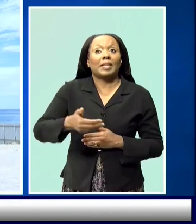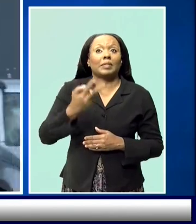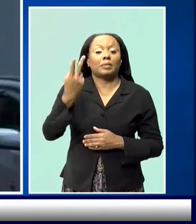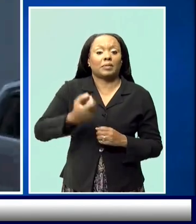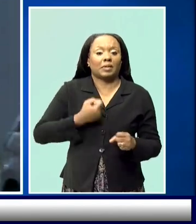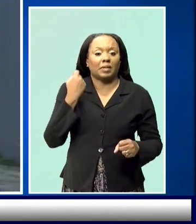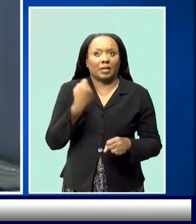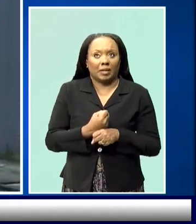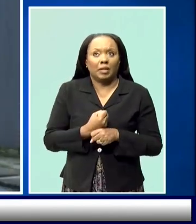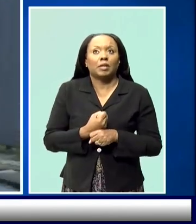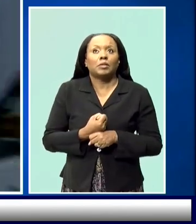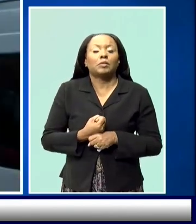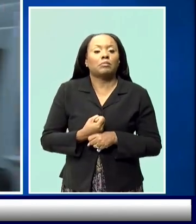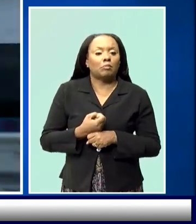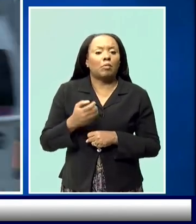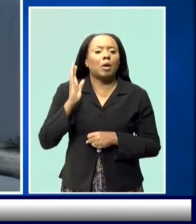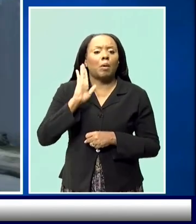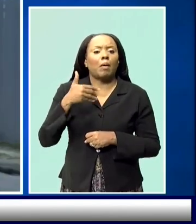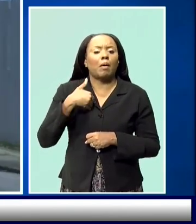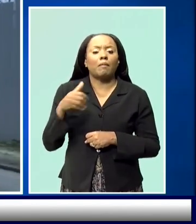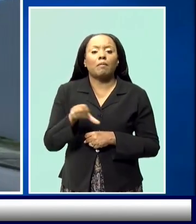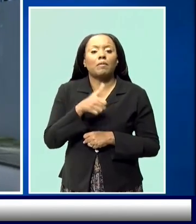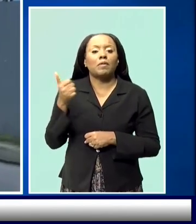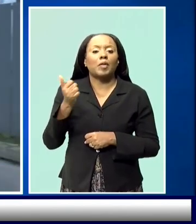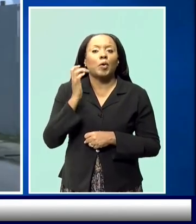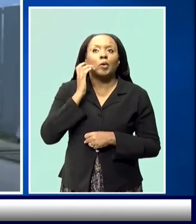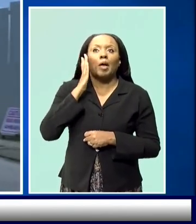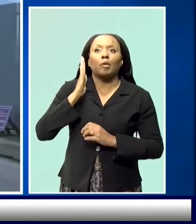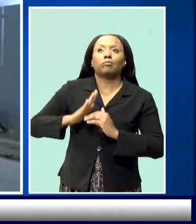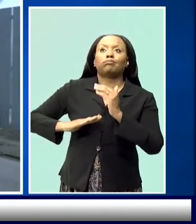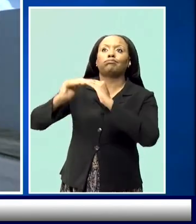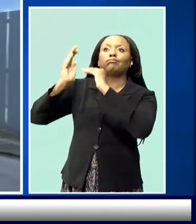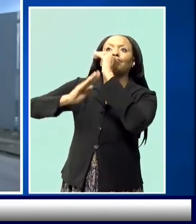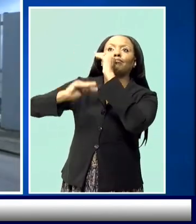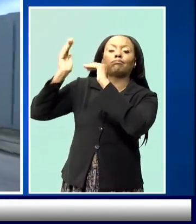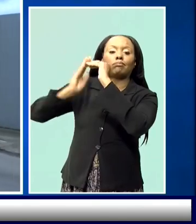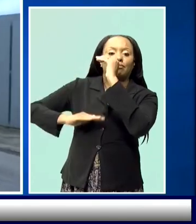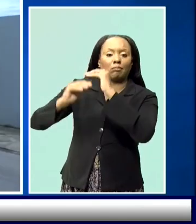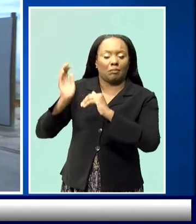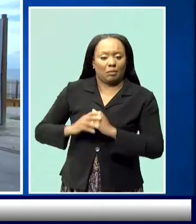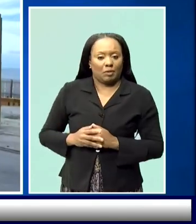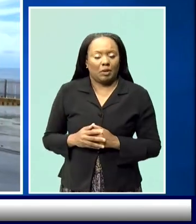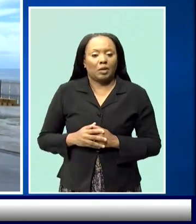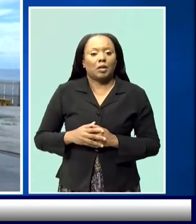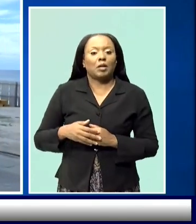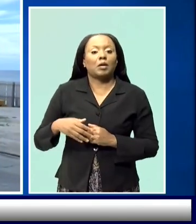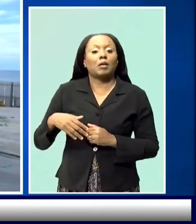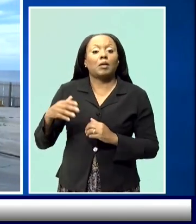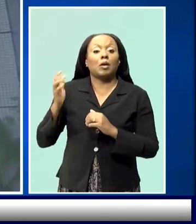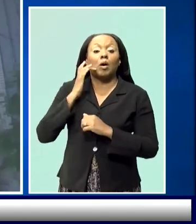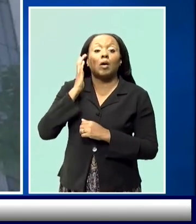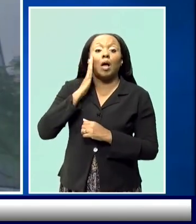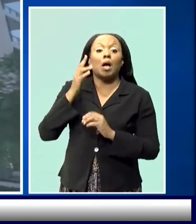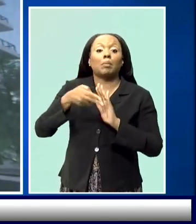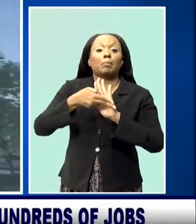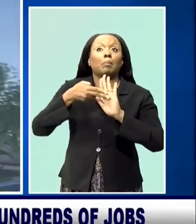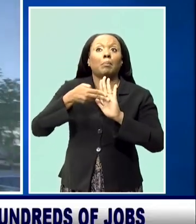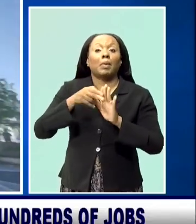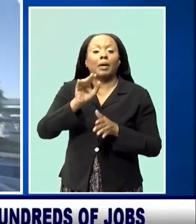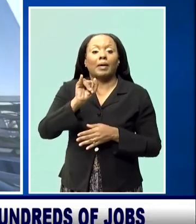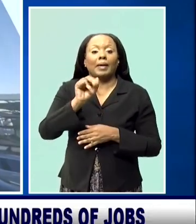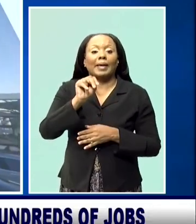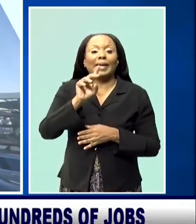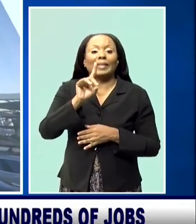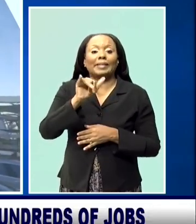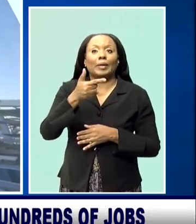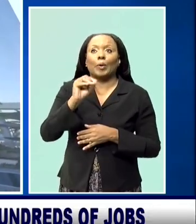a new prestigious tourism product. That's the timeline given for the construction of an indigo-branded hotel. And this artist's impression gives